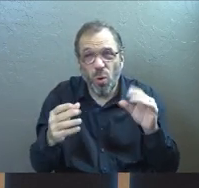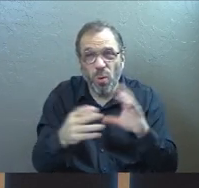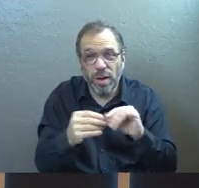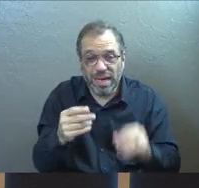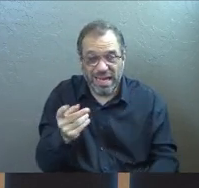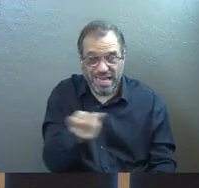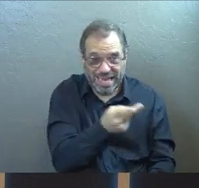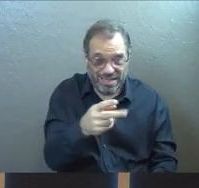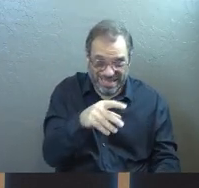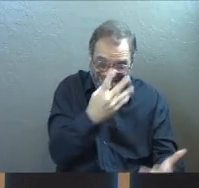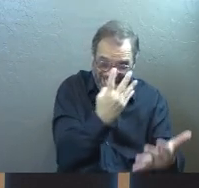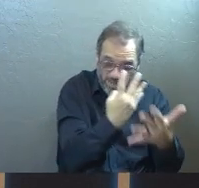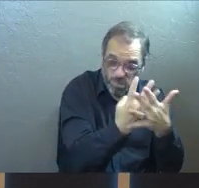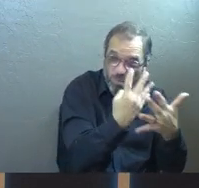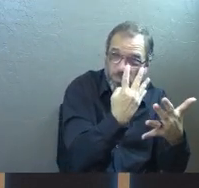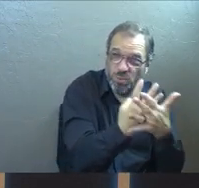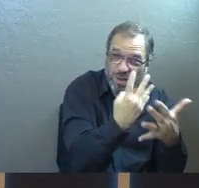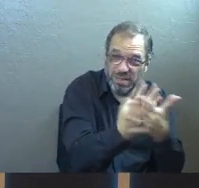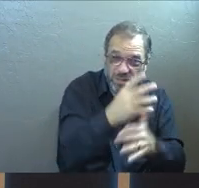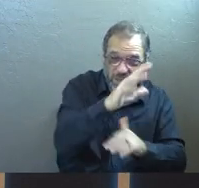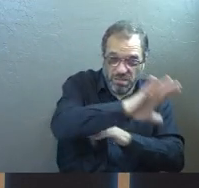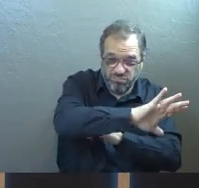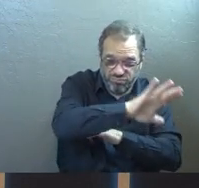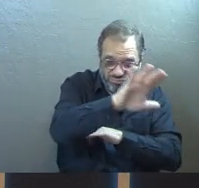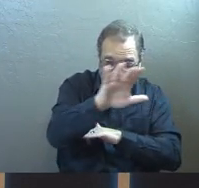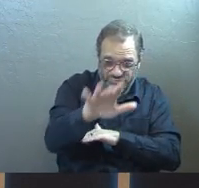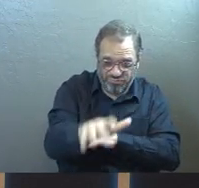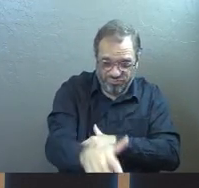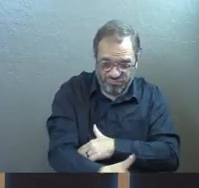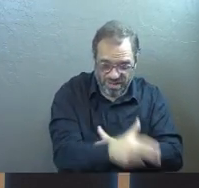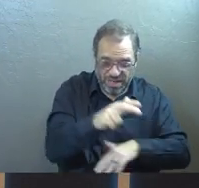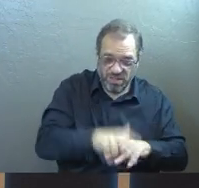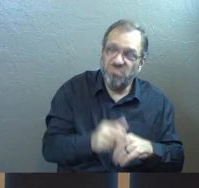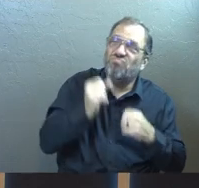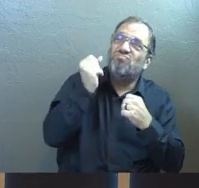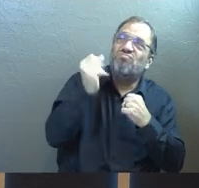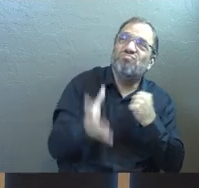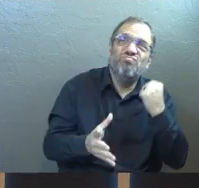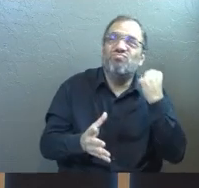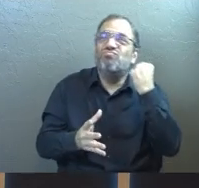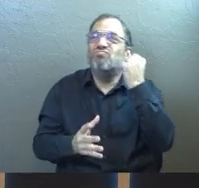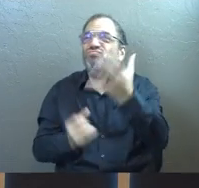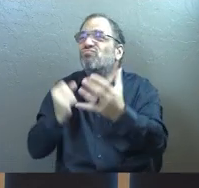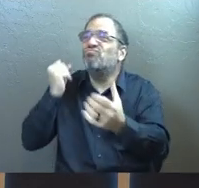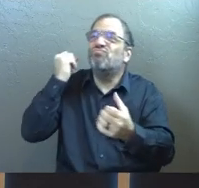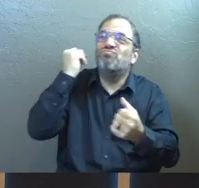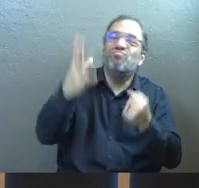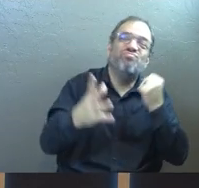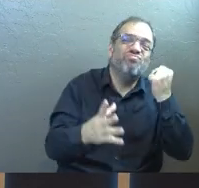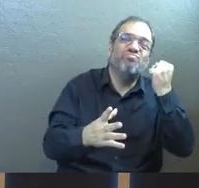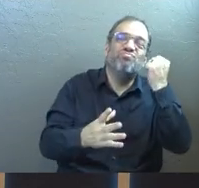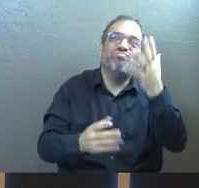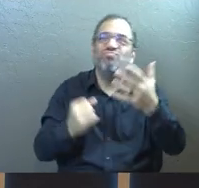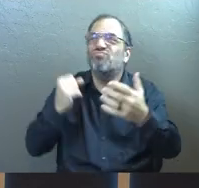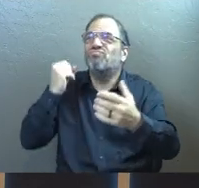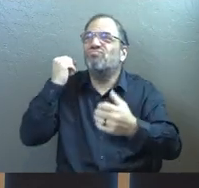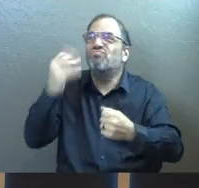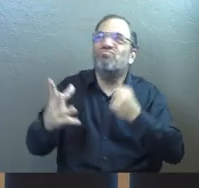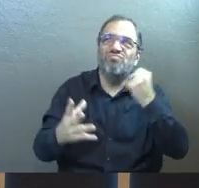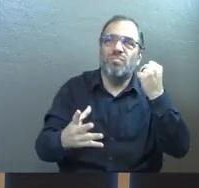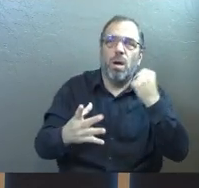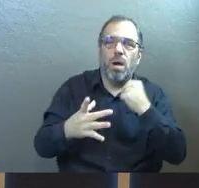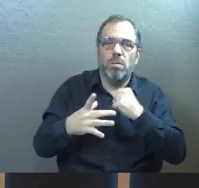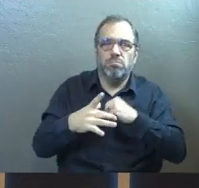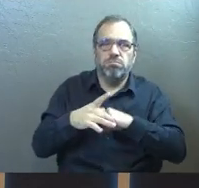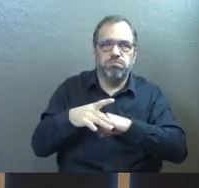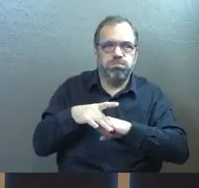they were actually in prison all night long singing hymns to God. And as they sang hymns in prison, an